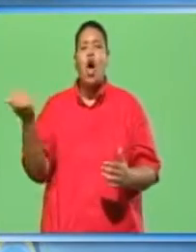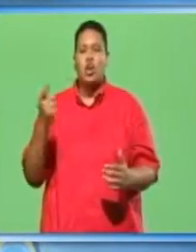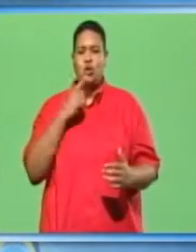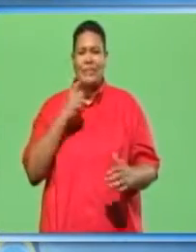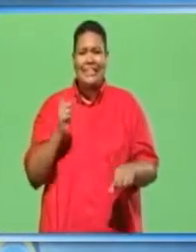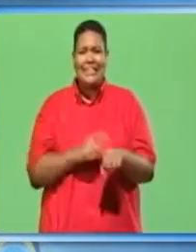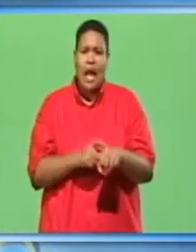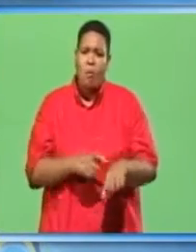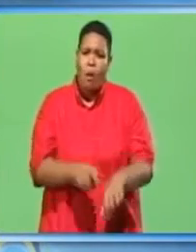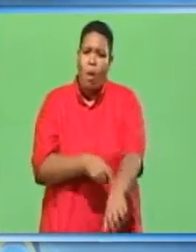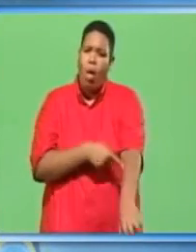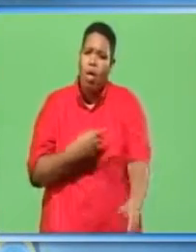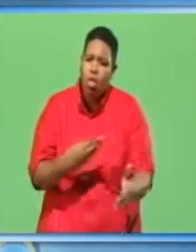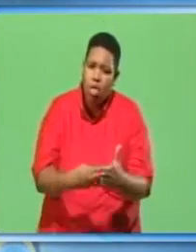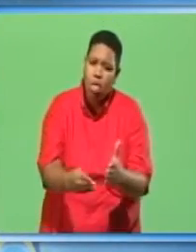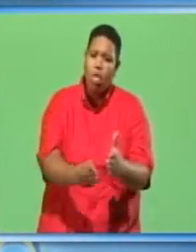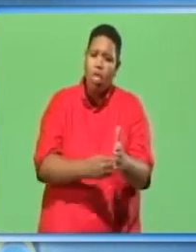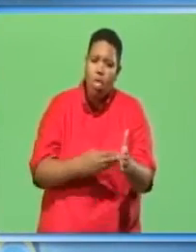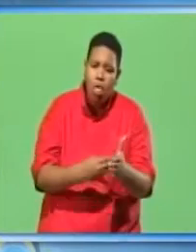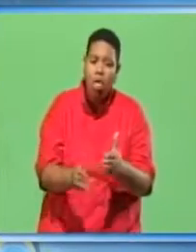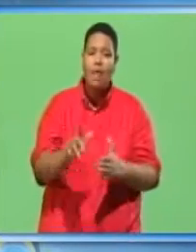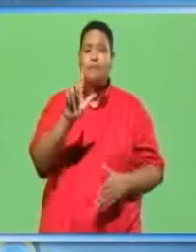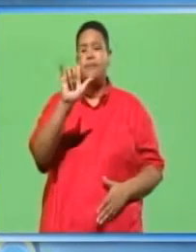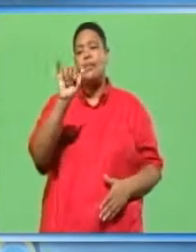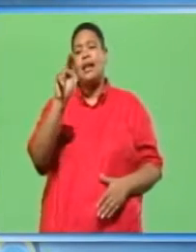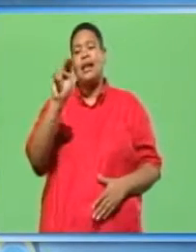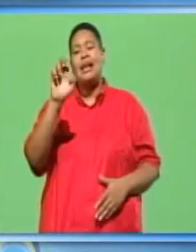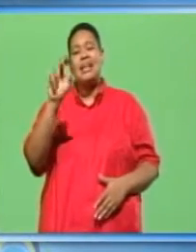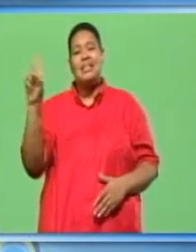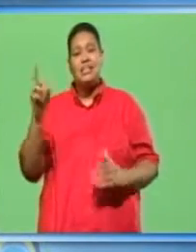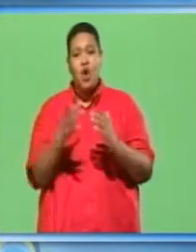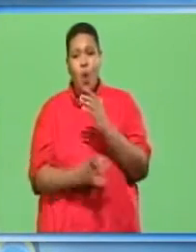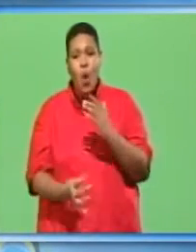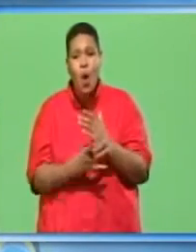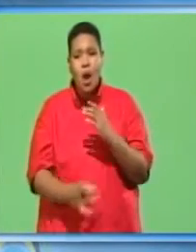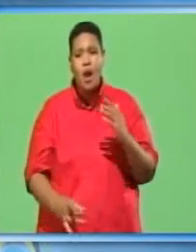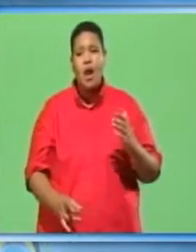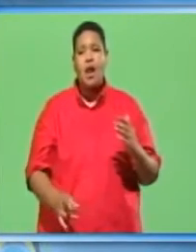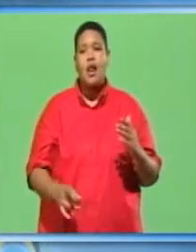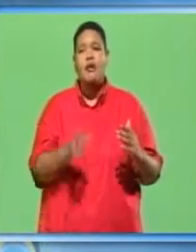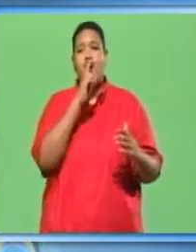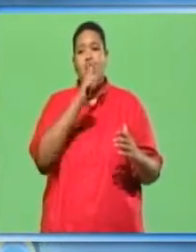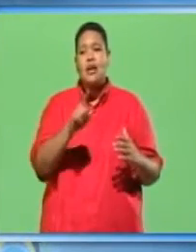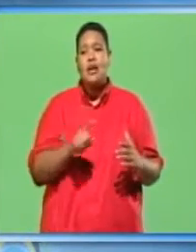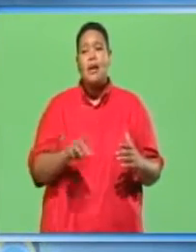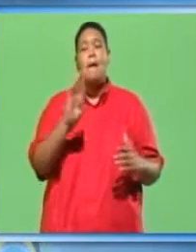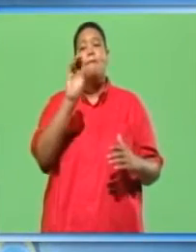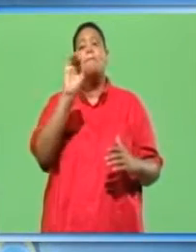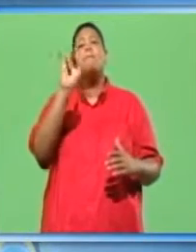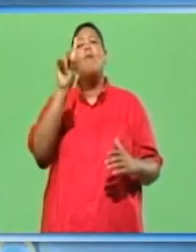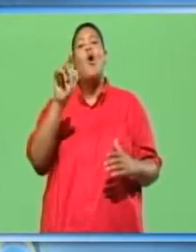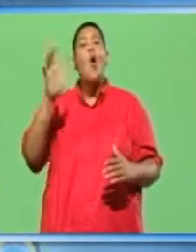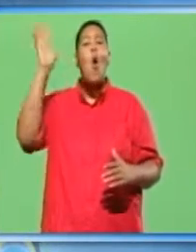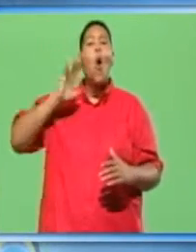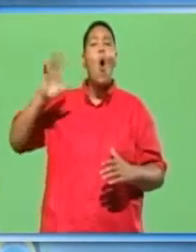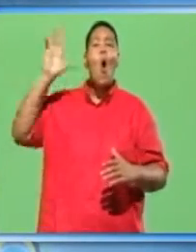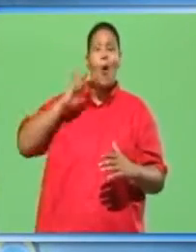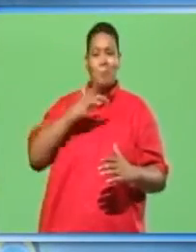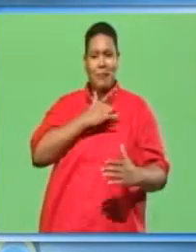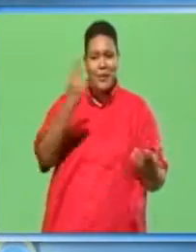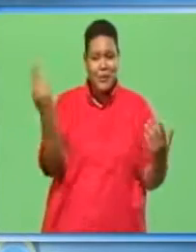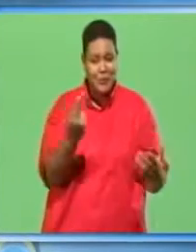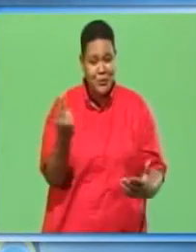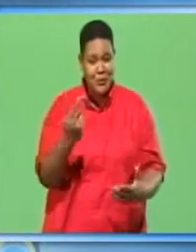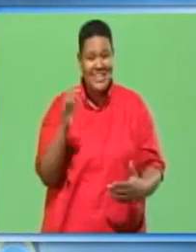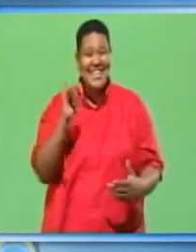-consuming. Linseed oil, boiled. Linseed oil was the choice of the old timers. Linseed